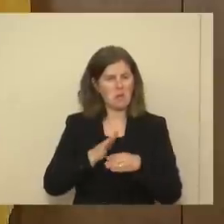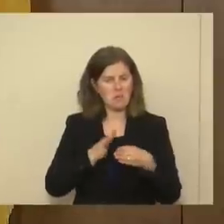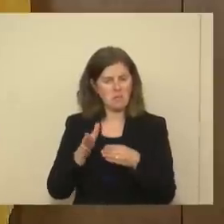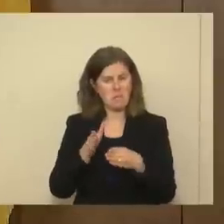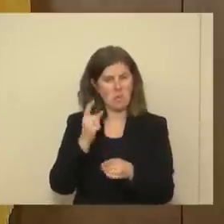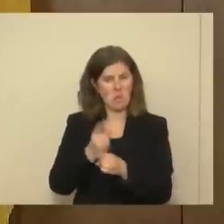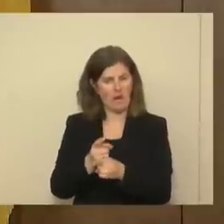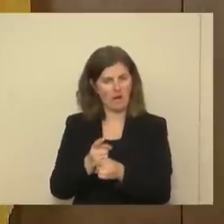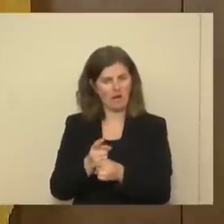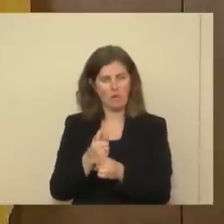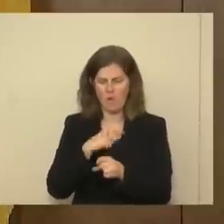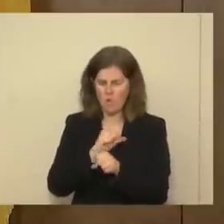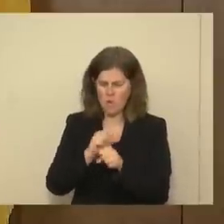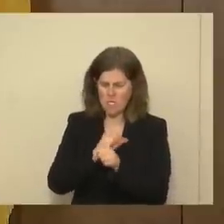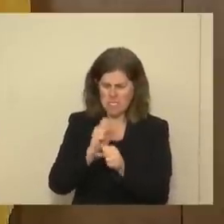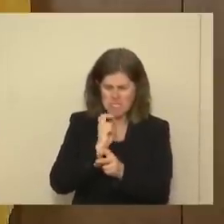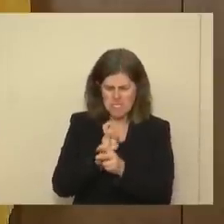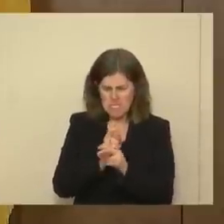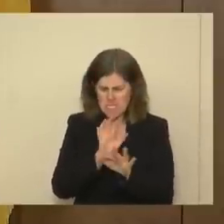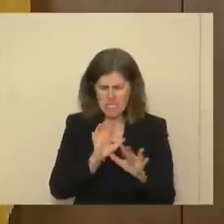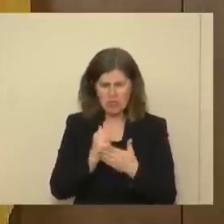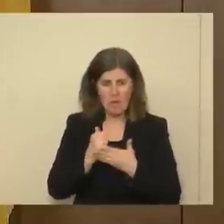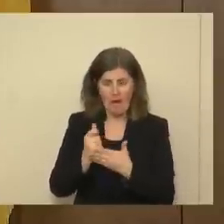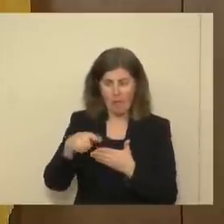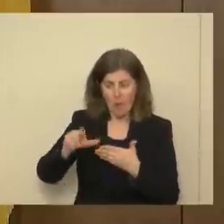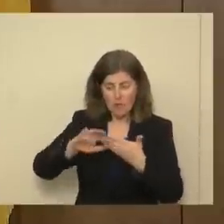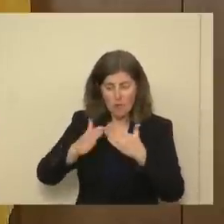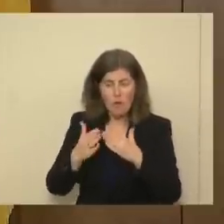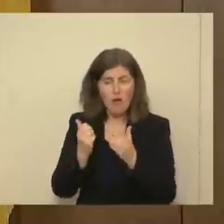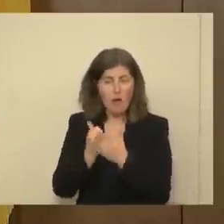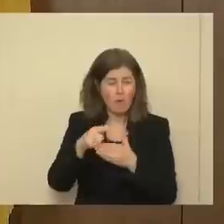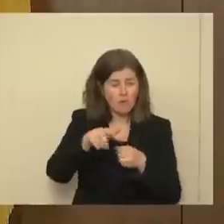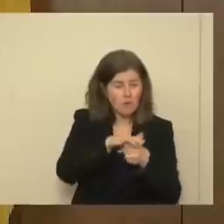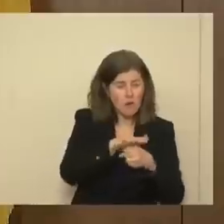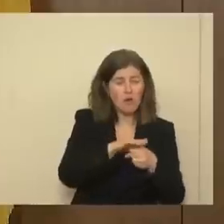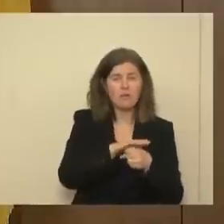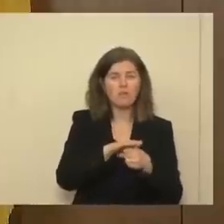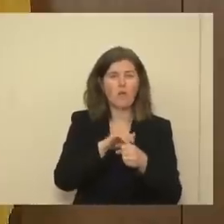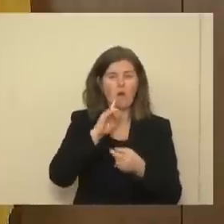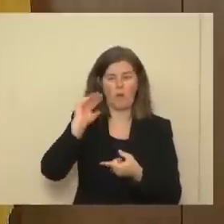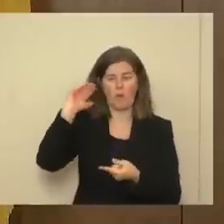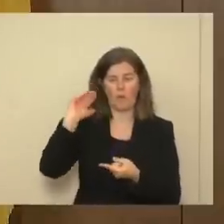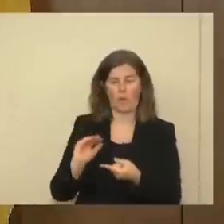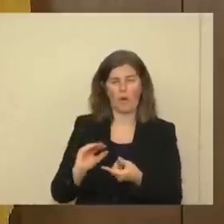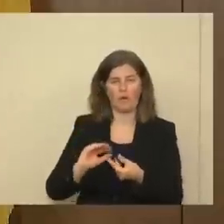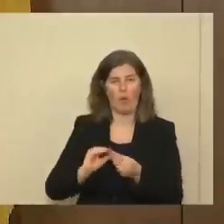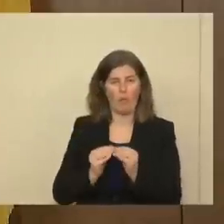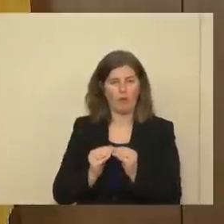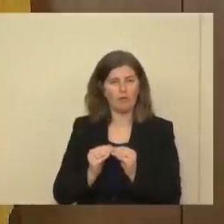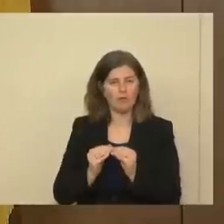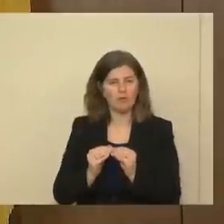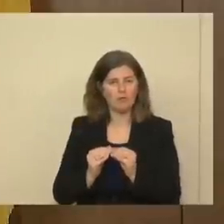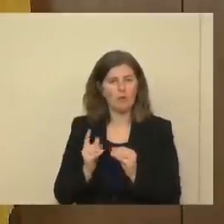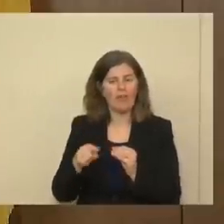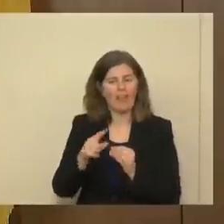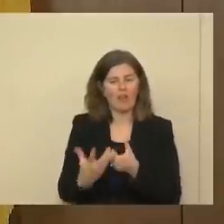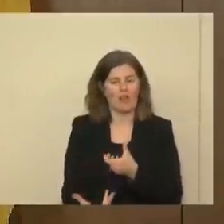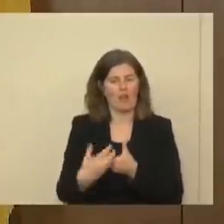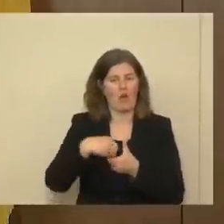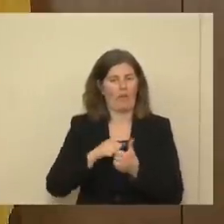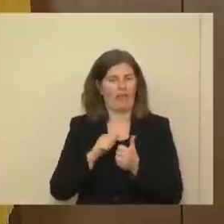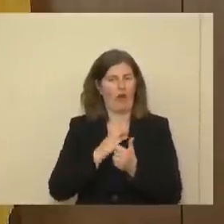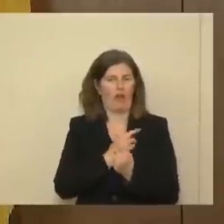and we're working diligently to help those communities and counties get to that low positivity rate so that they can be included.